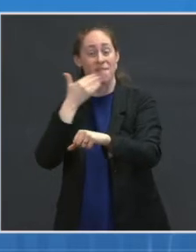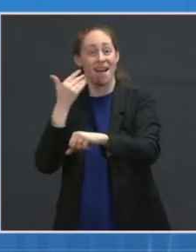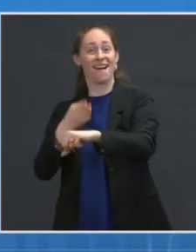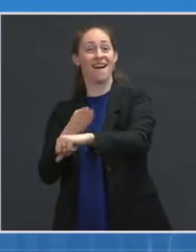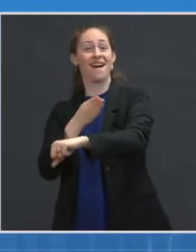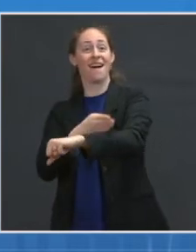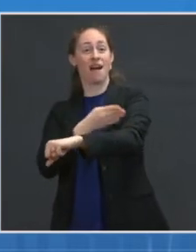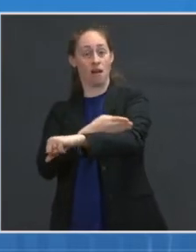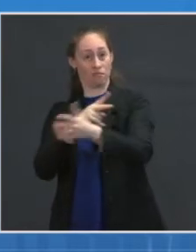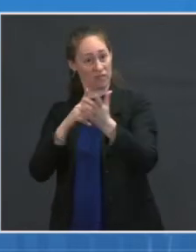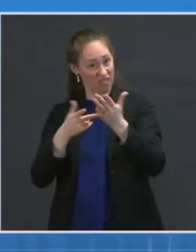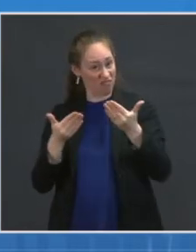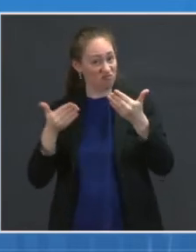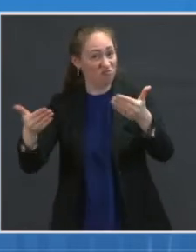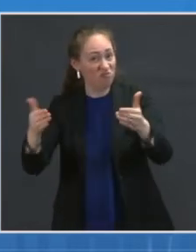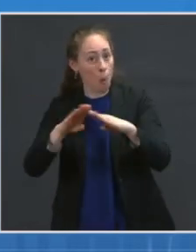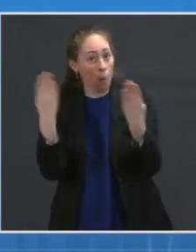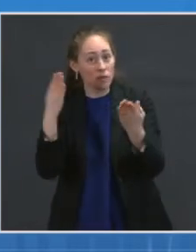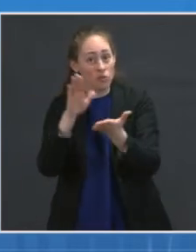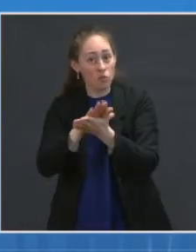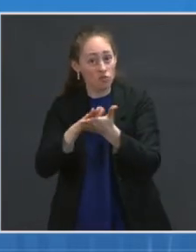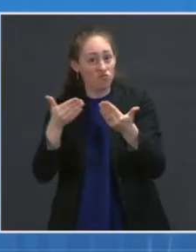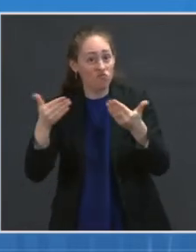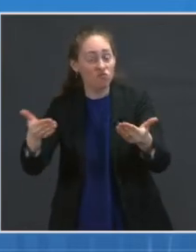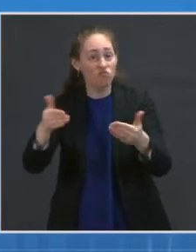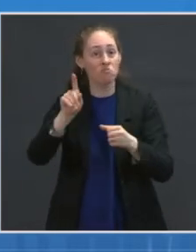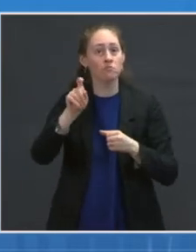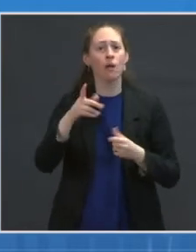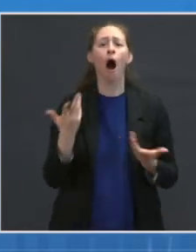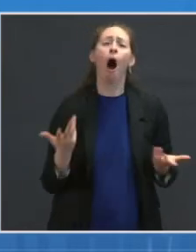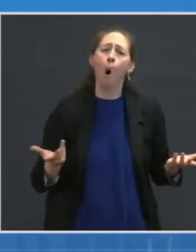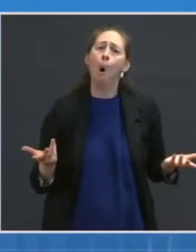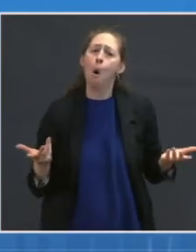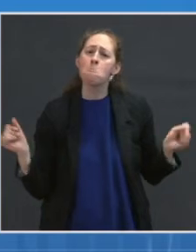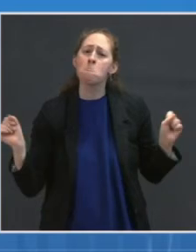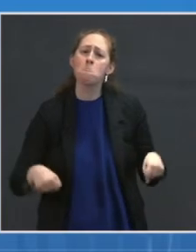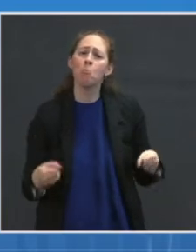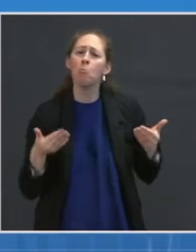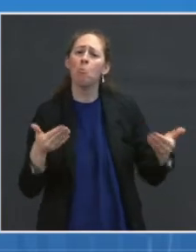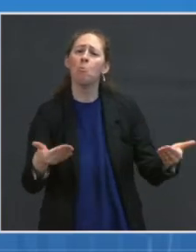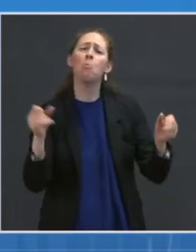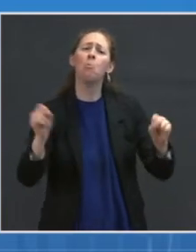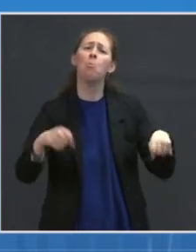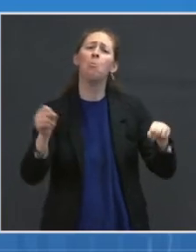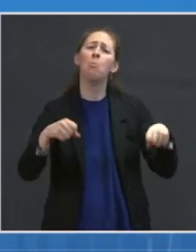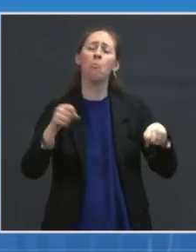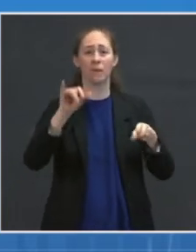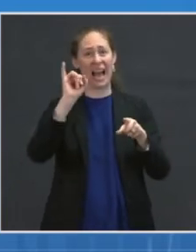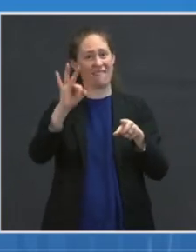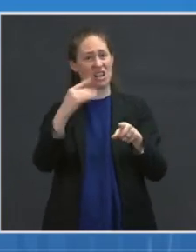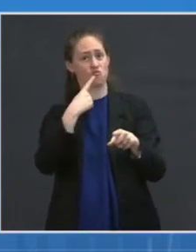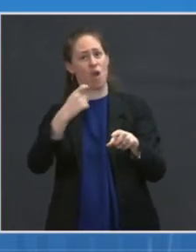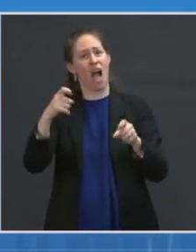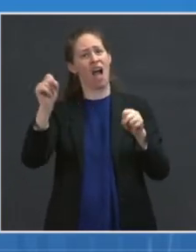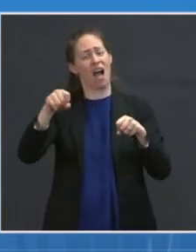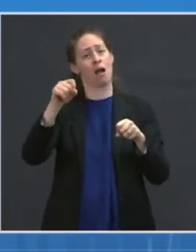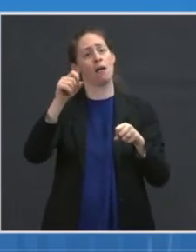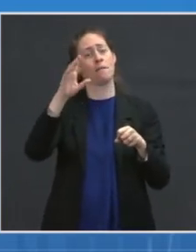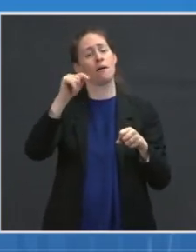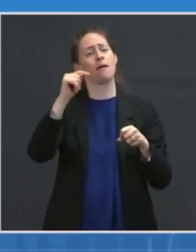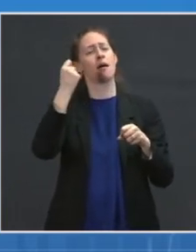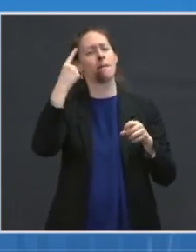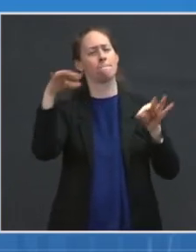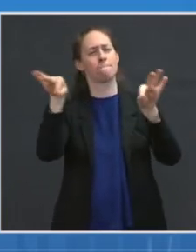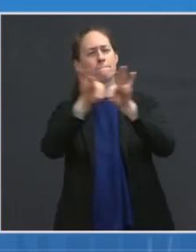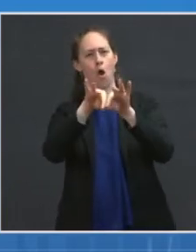under the CDC's guidance? Absolutely. So in the areas that remain red, and there are about two thirds of districts now,